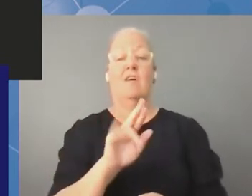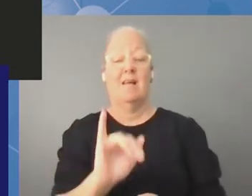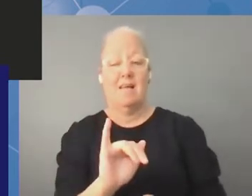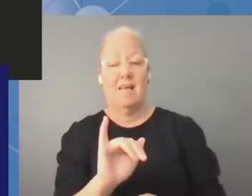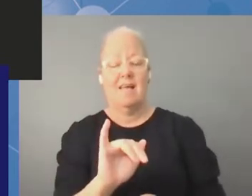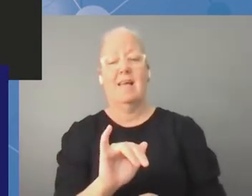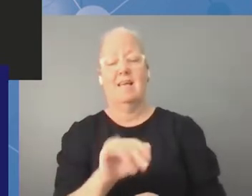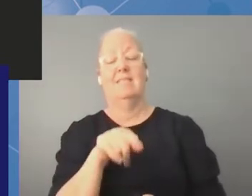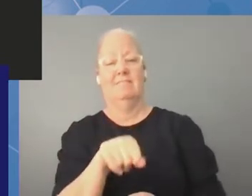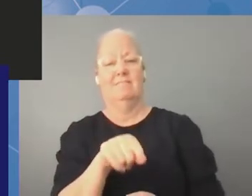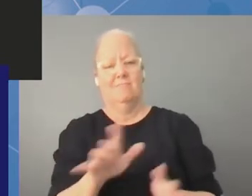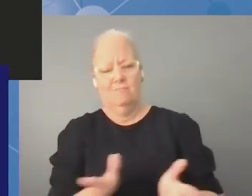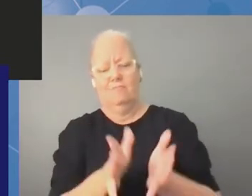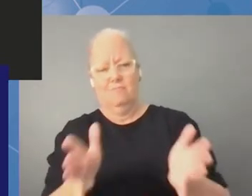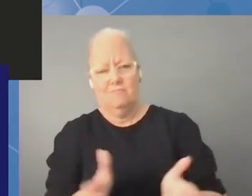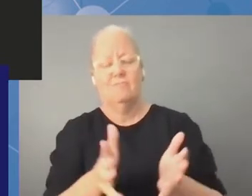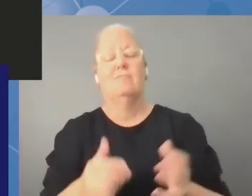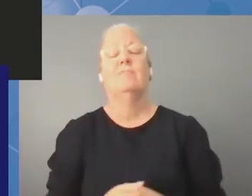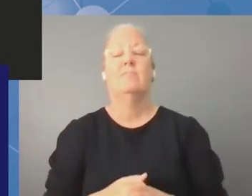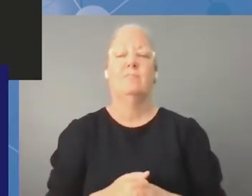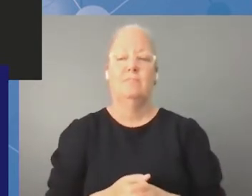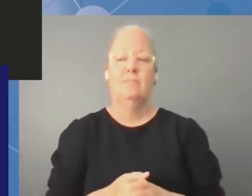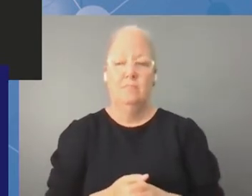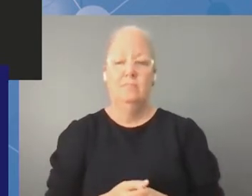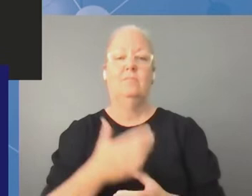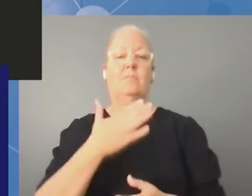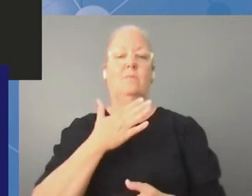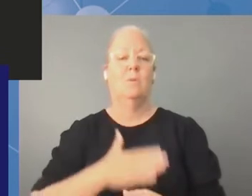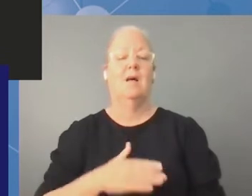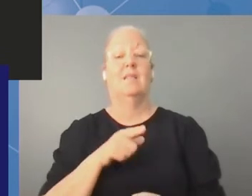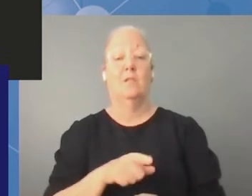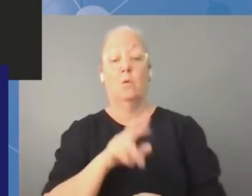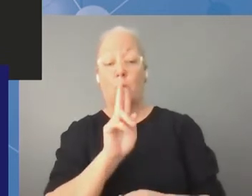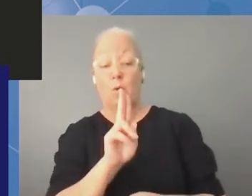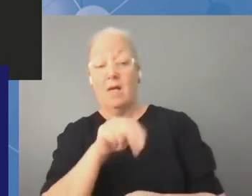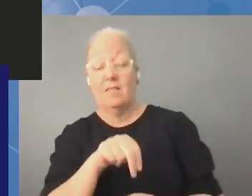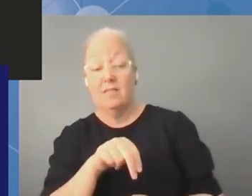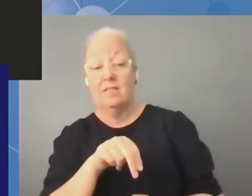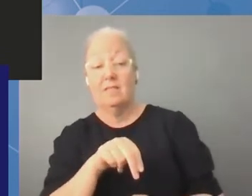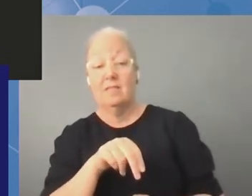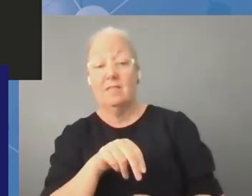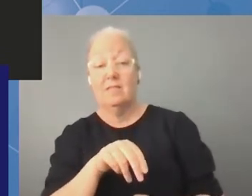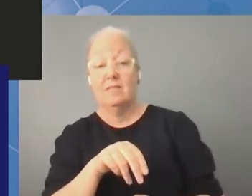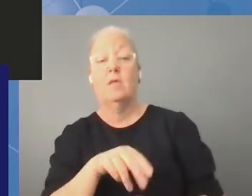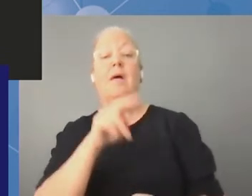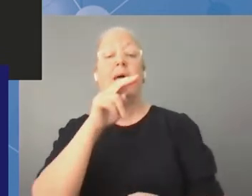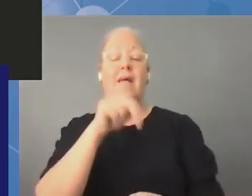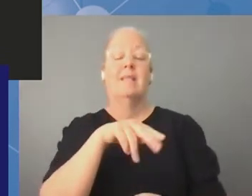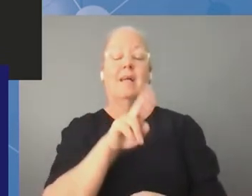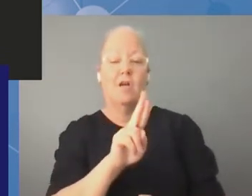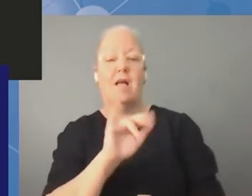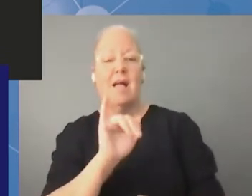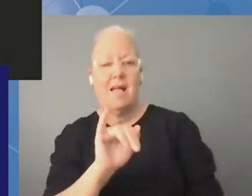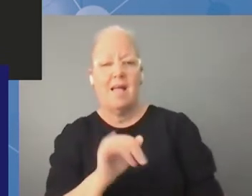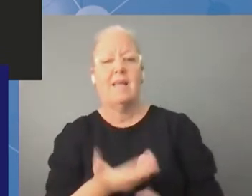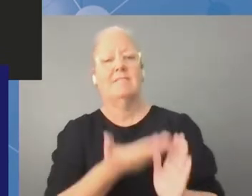and then uh uh and guiding guiding the nri to do it to be able to contact with the uh